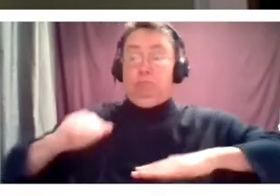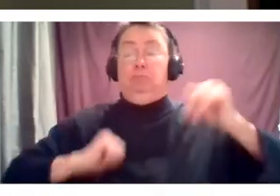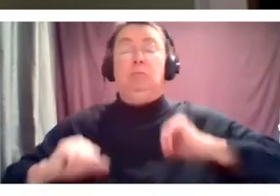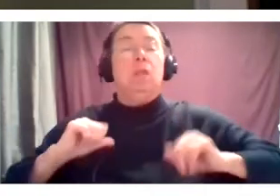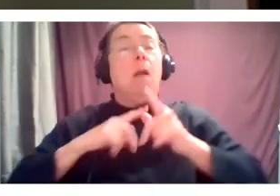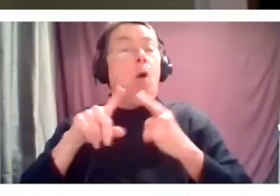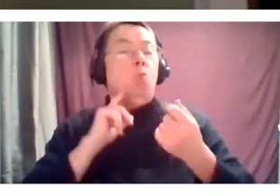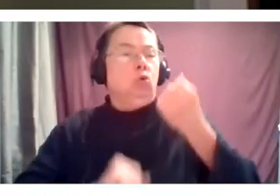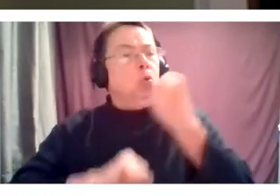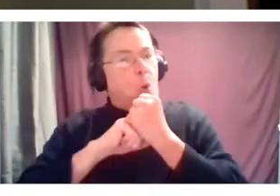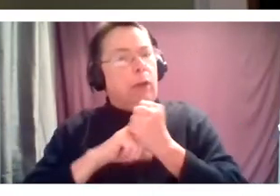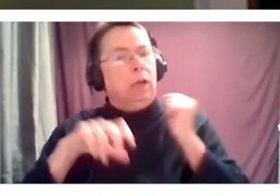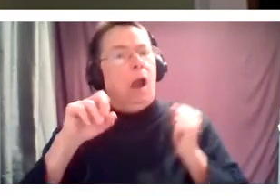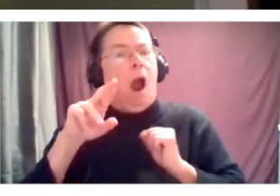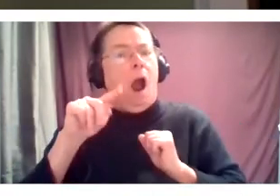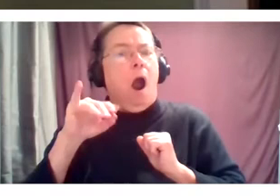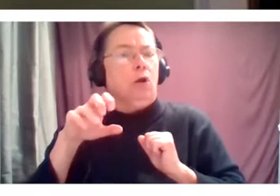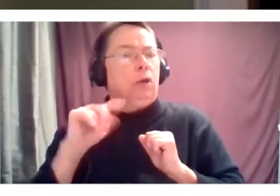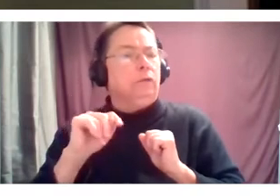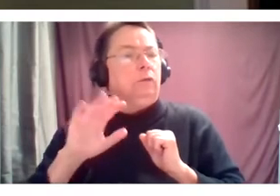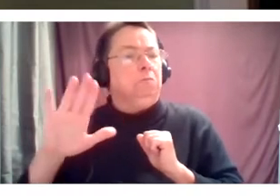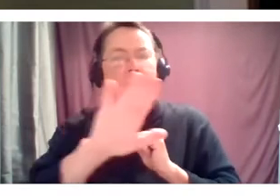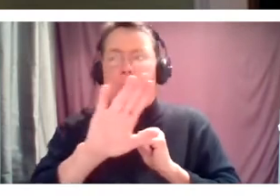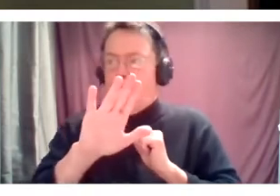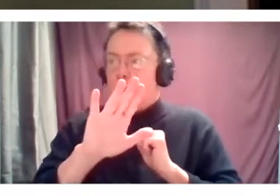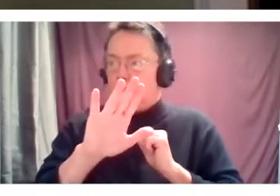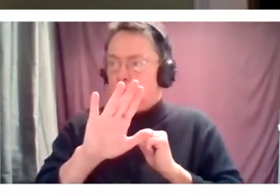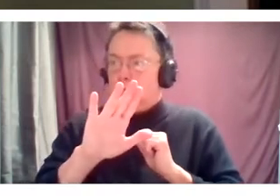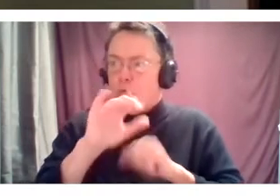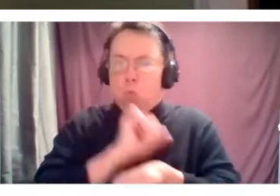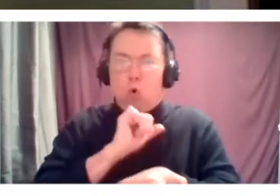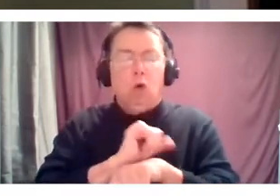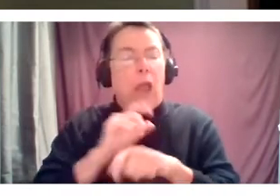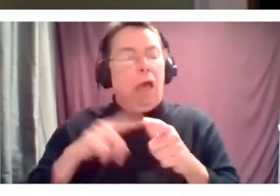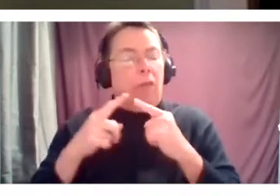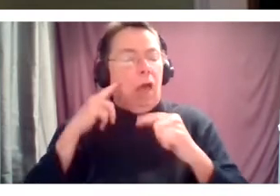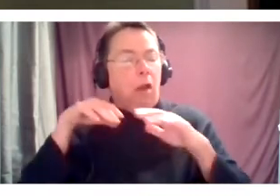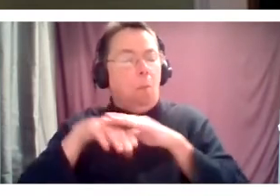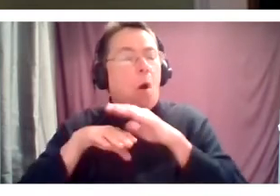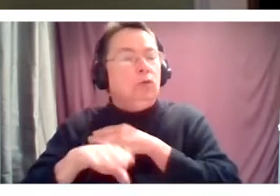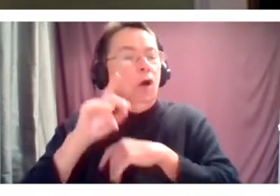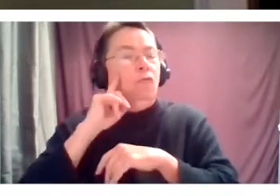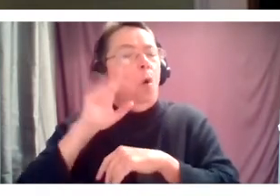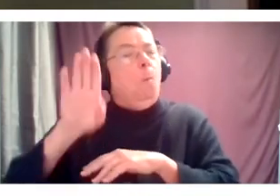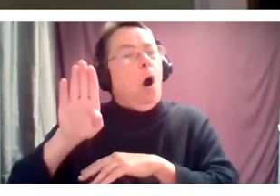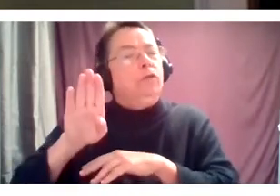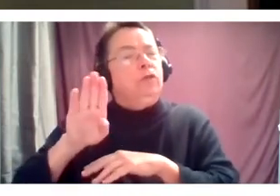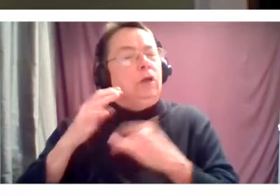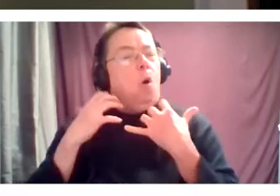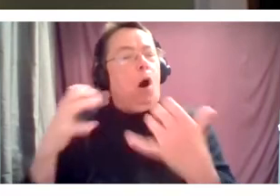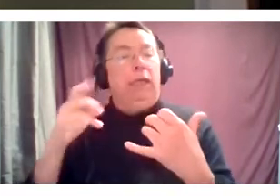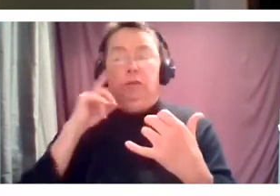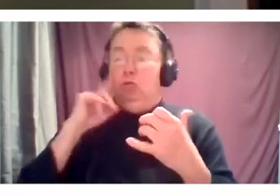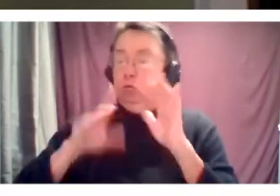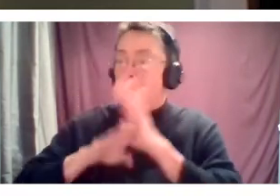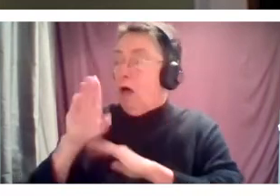their studios and we are providing access for Boston audiences to the development process for artists everywhere